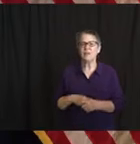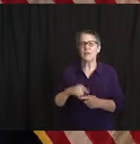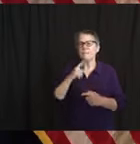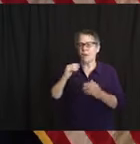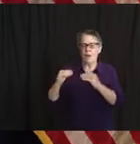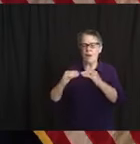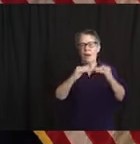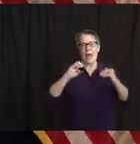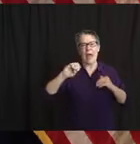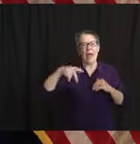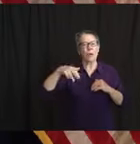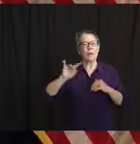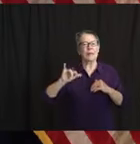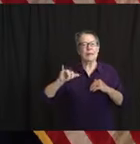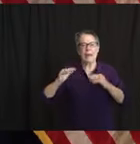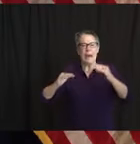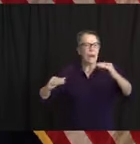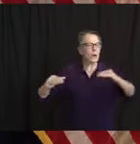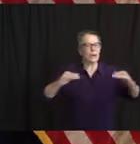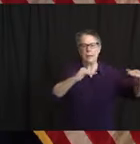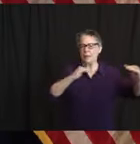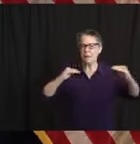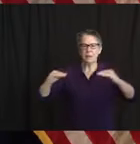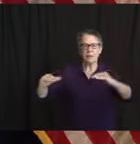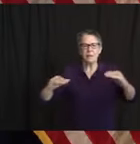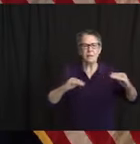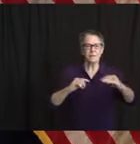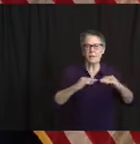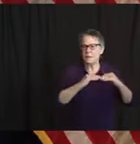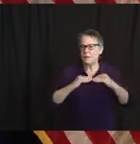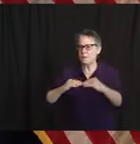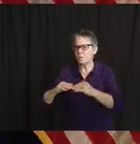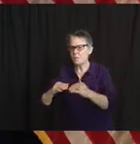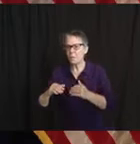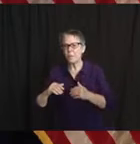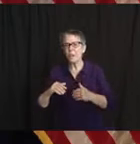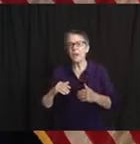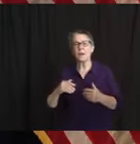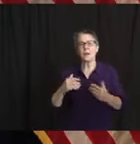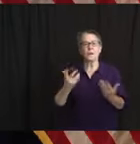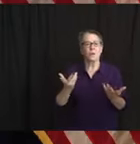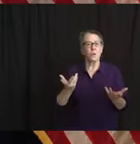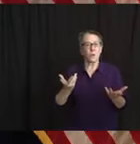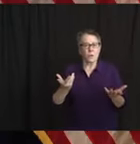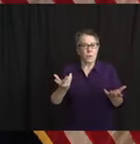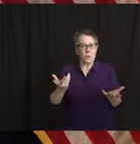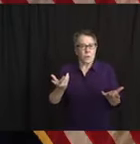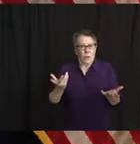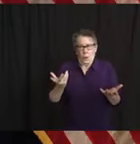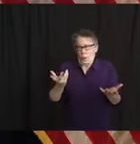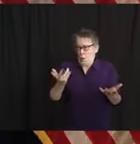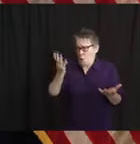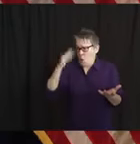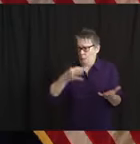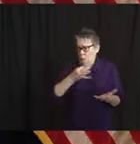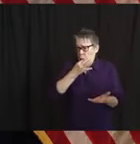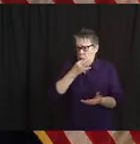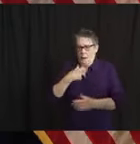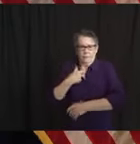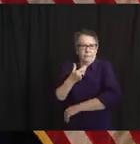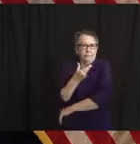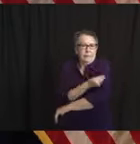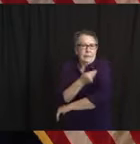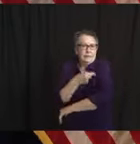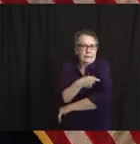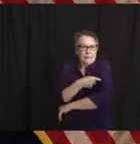access to a vaccine, please God, sooner than later. You know, we have a great asset in the fact that we are